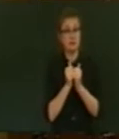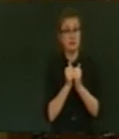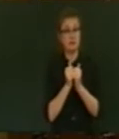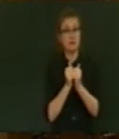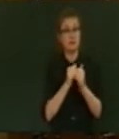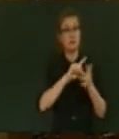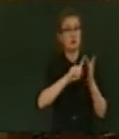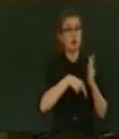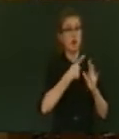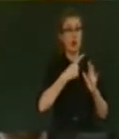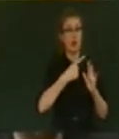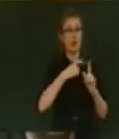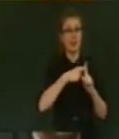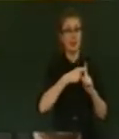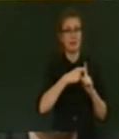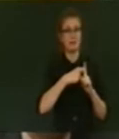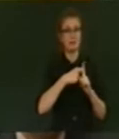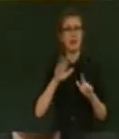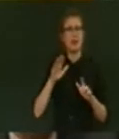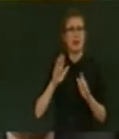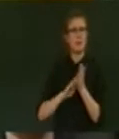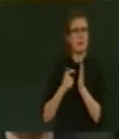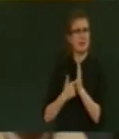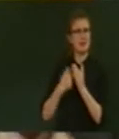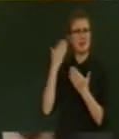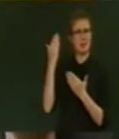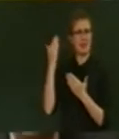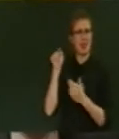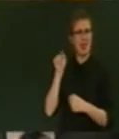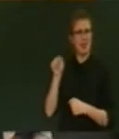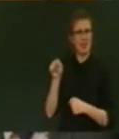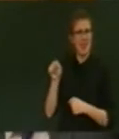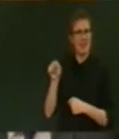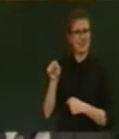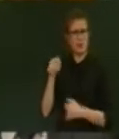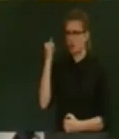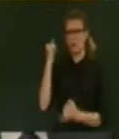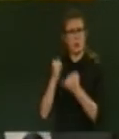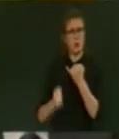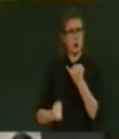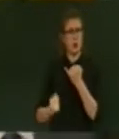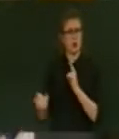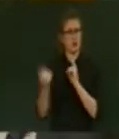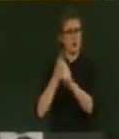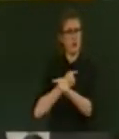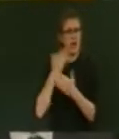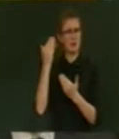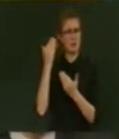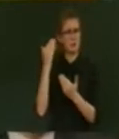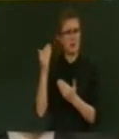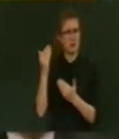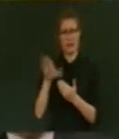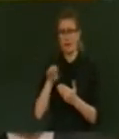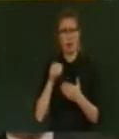Mr Speaker, that was singularly the worst reply speech by a Leader of the Opposition this